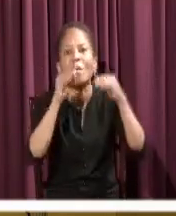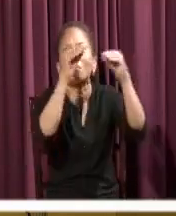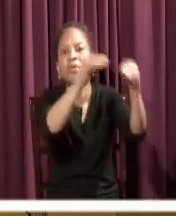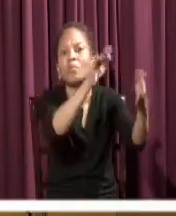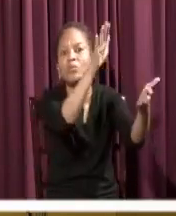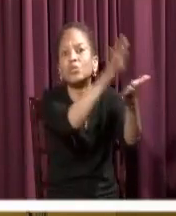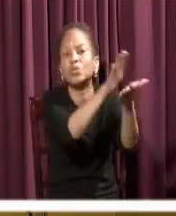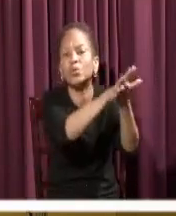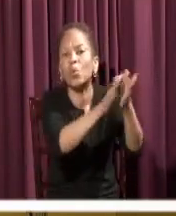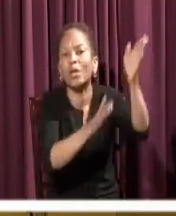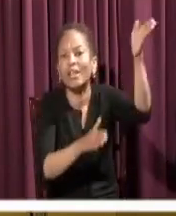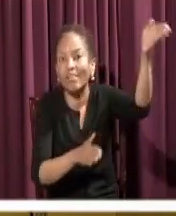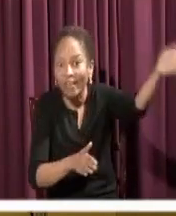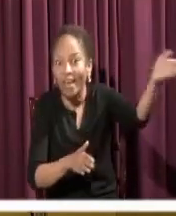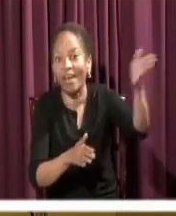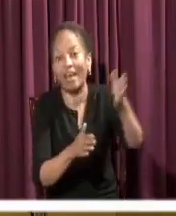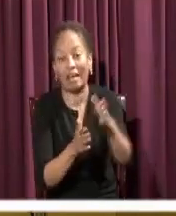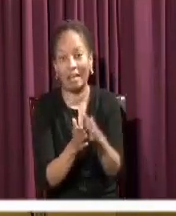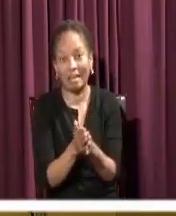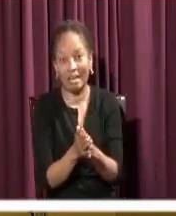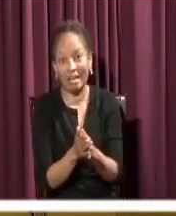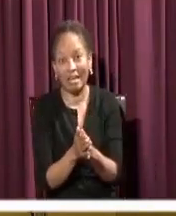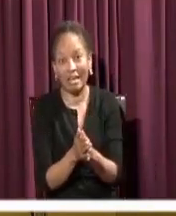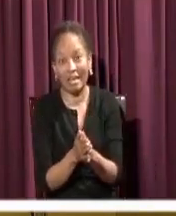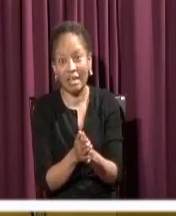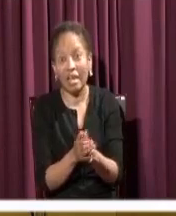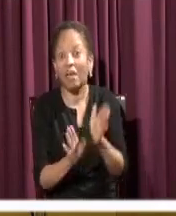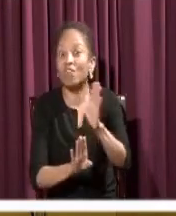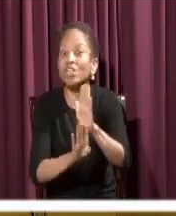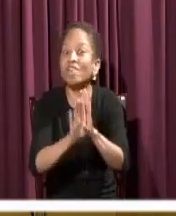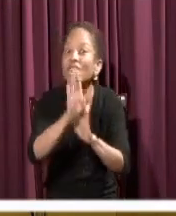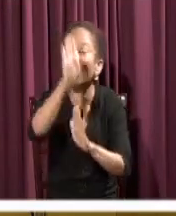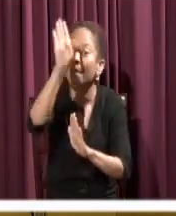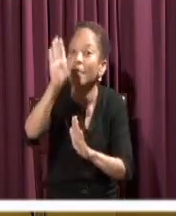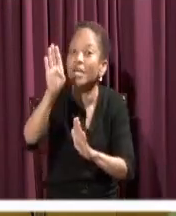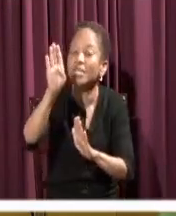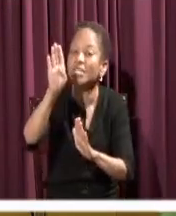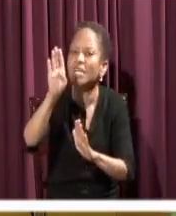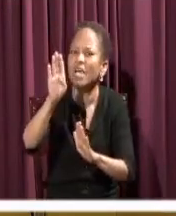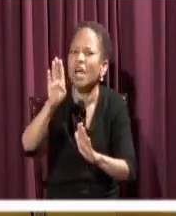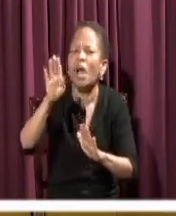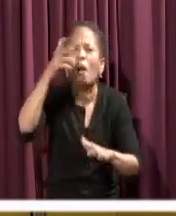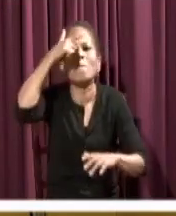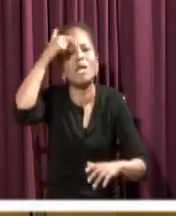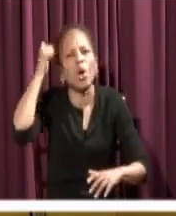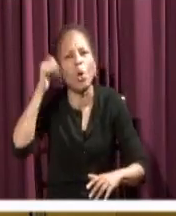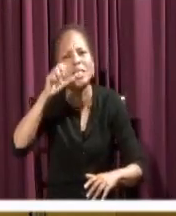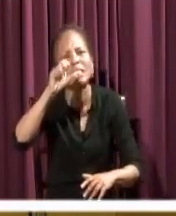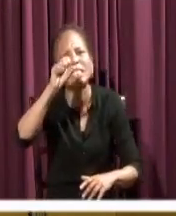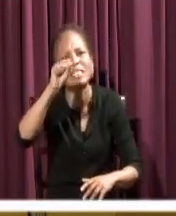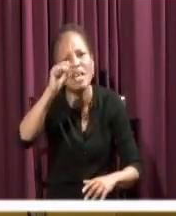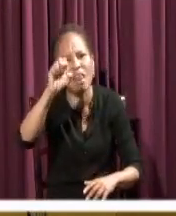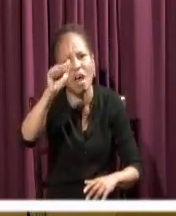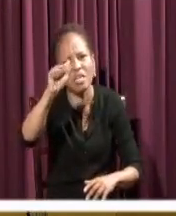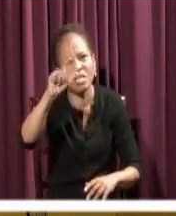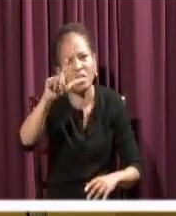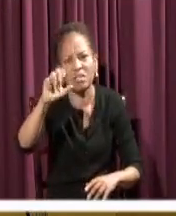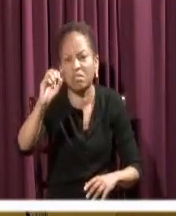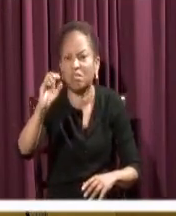school. And a whole way of offering development to a community that is in deep distress. That's walking on water.